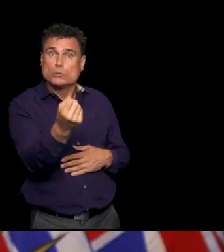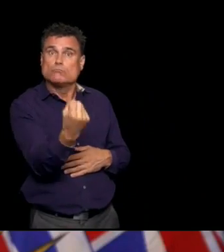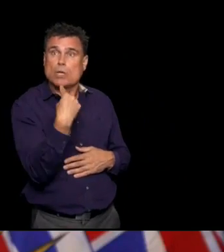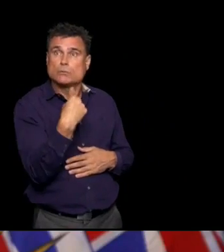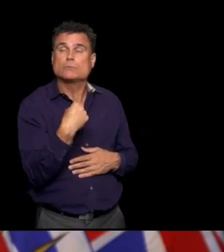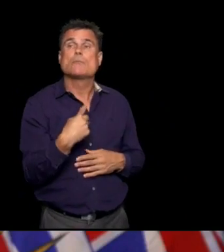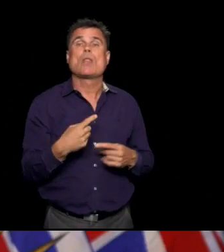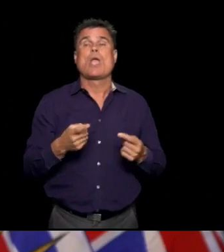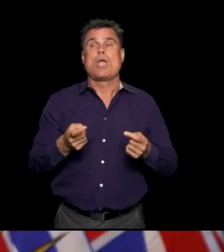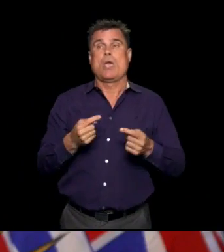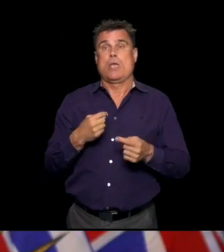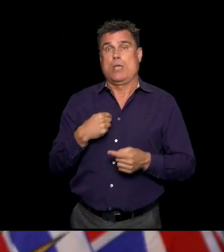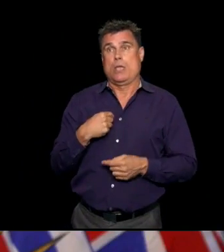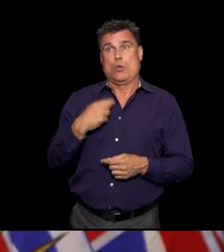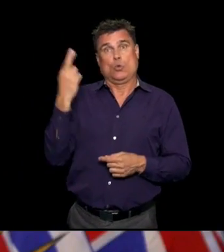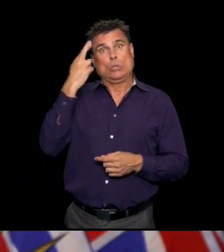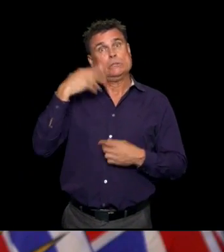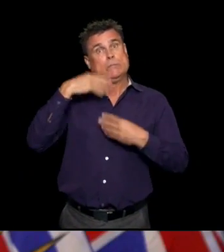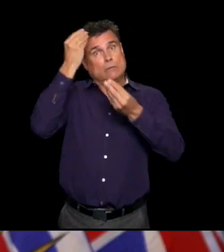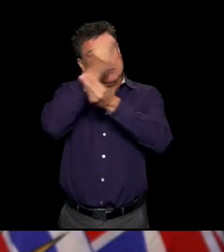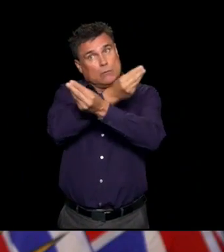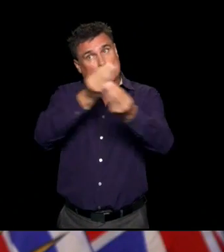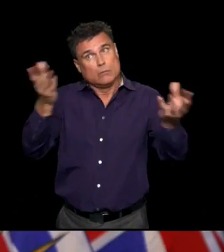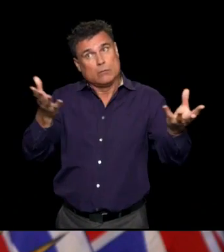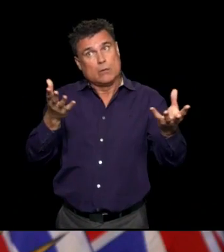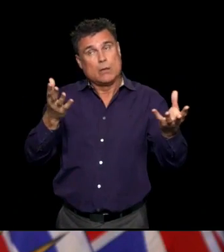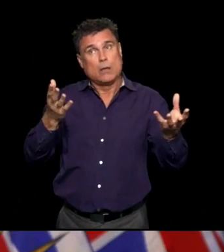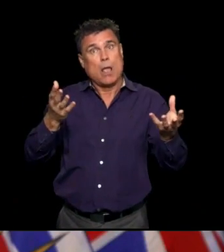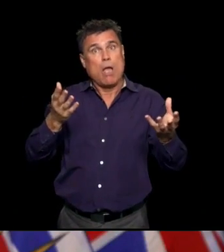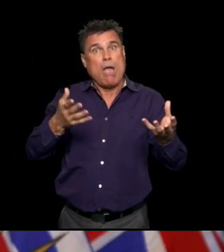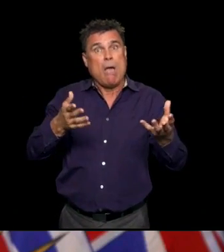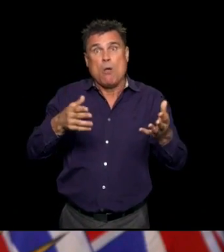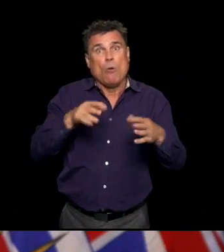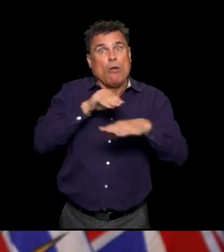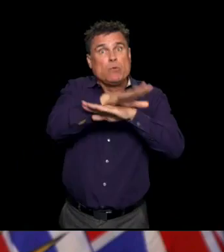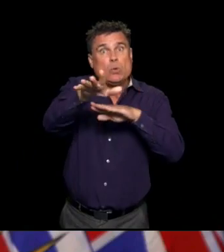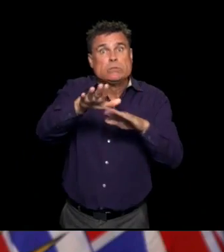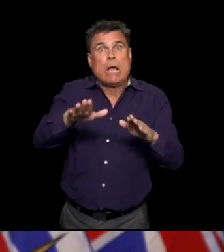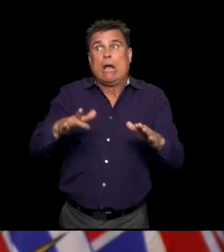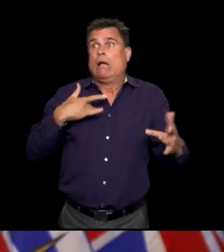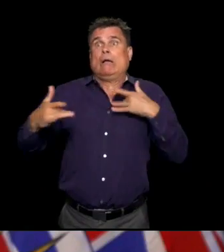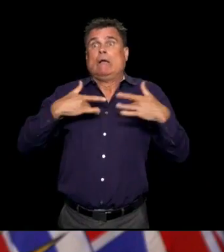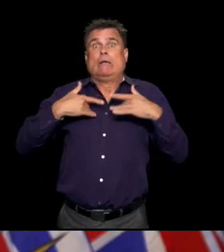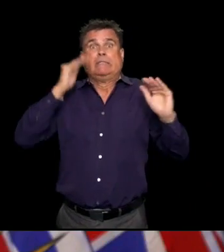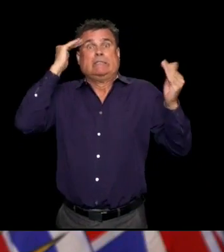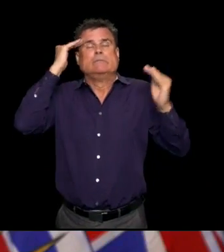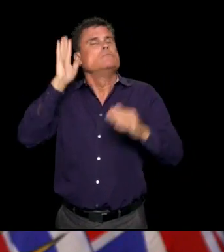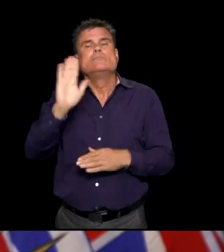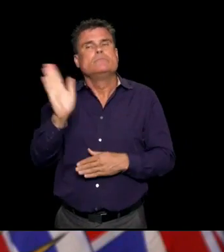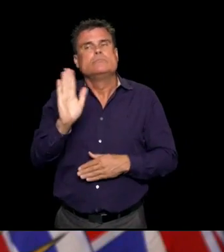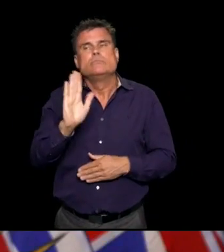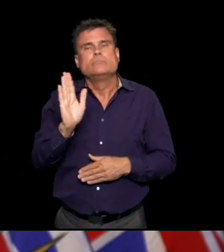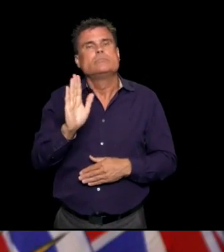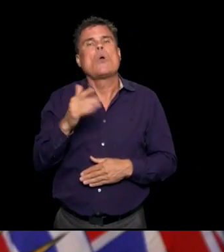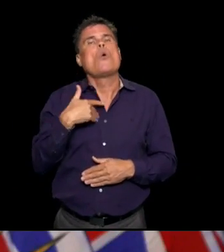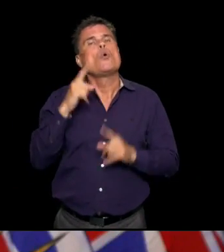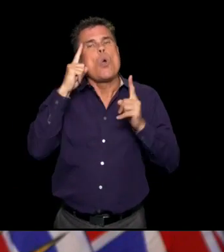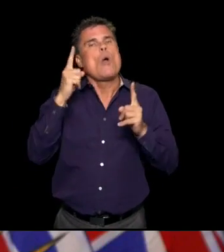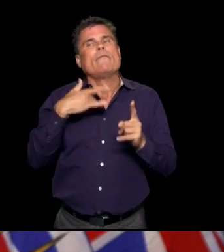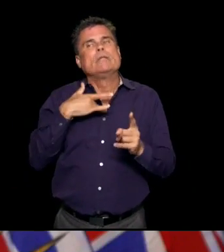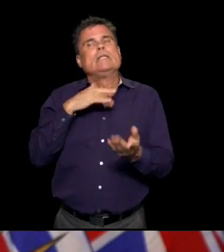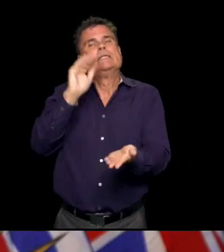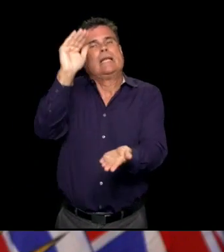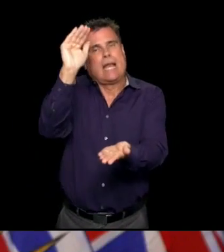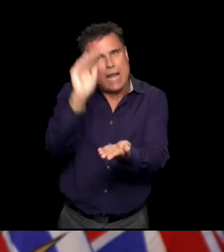exactly the opposite. But thank you for bringing that up. I just, you know, I want people to know that we have been monitoring this. I think early